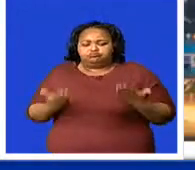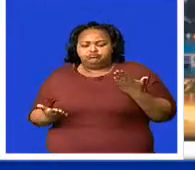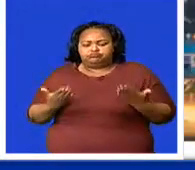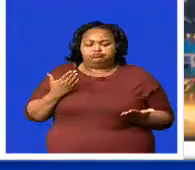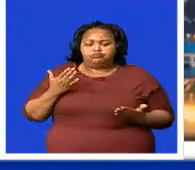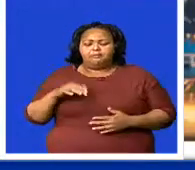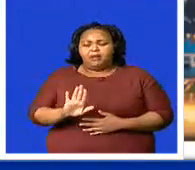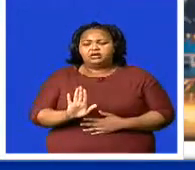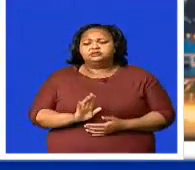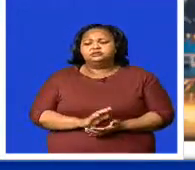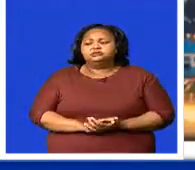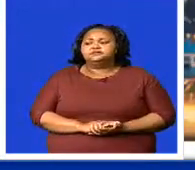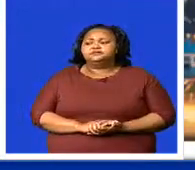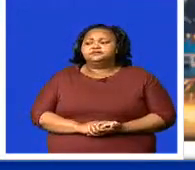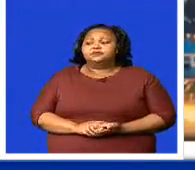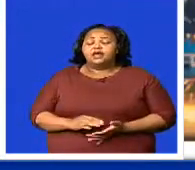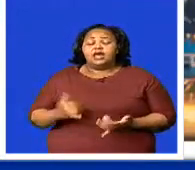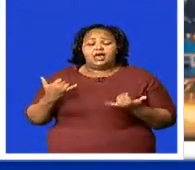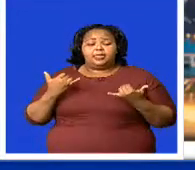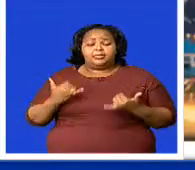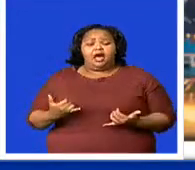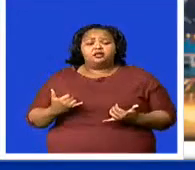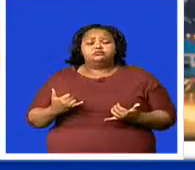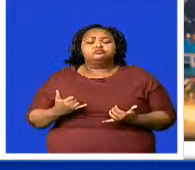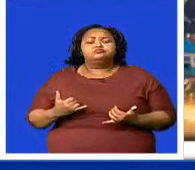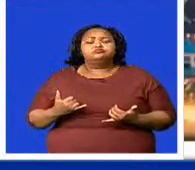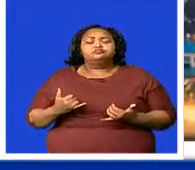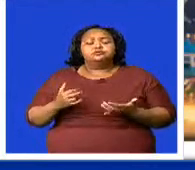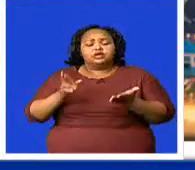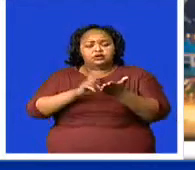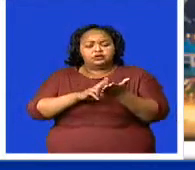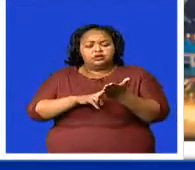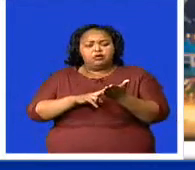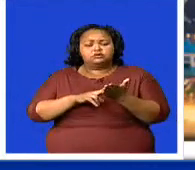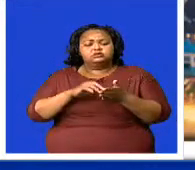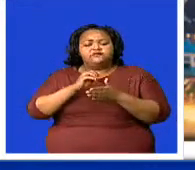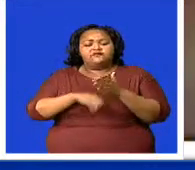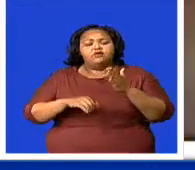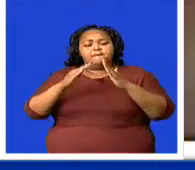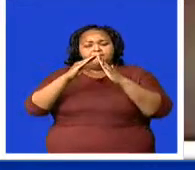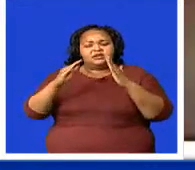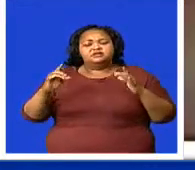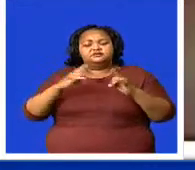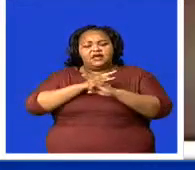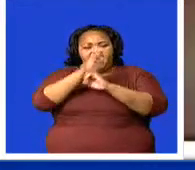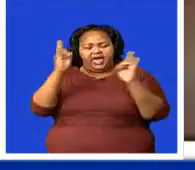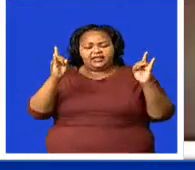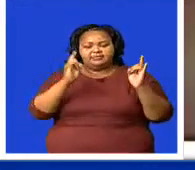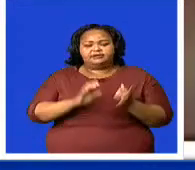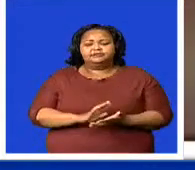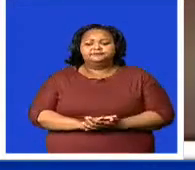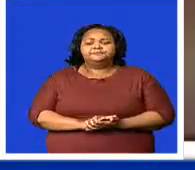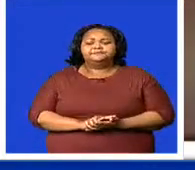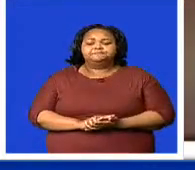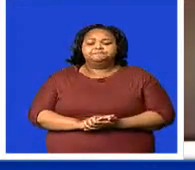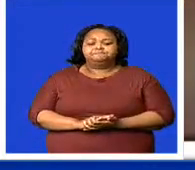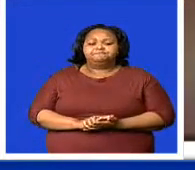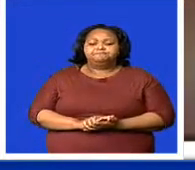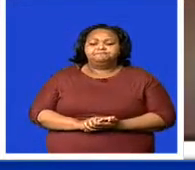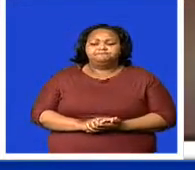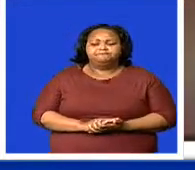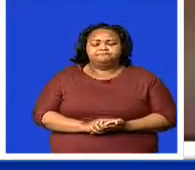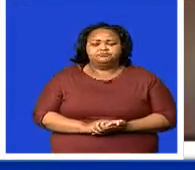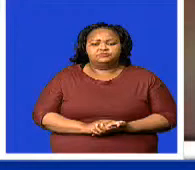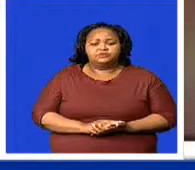Let's now take a look at the COVID-19 updates from the Ministry of Health. The Ministry of Health